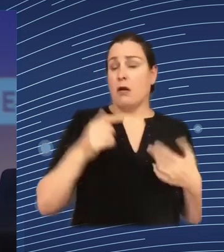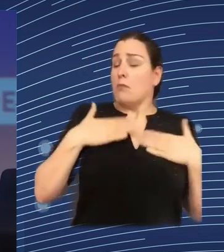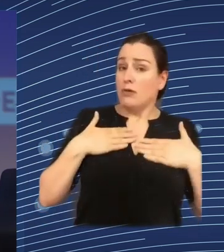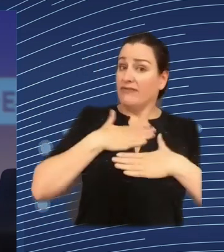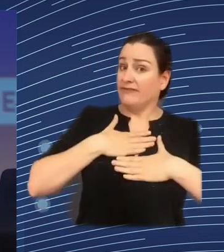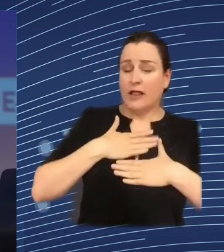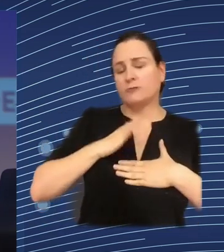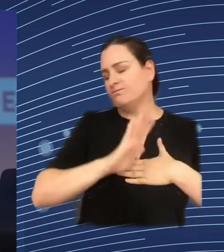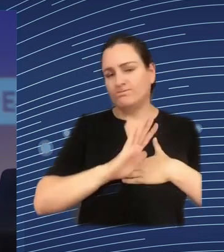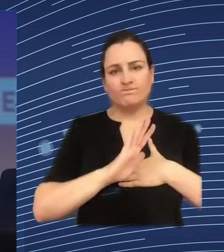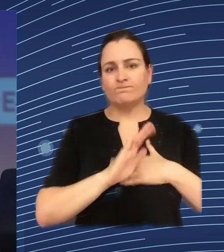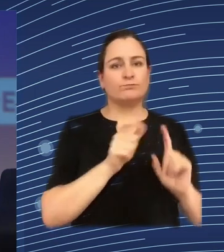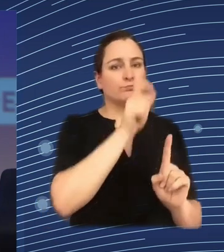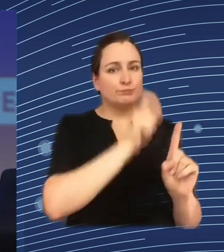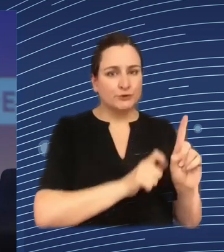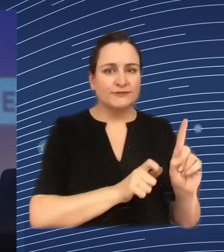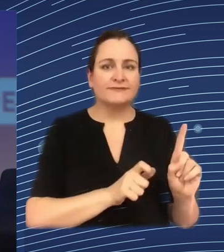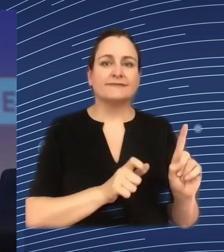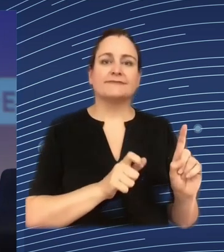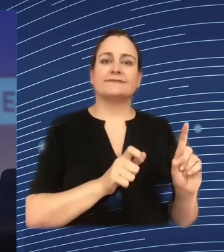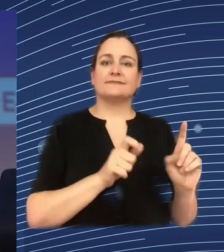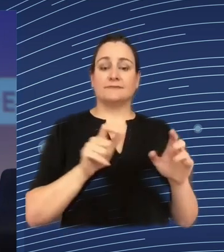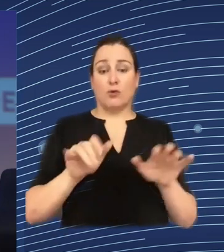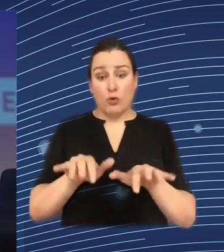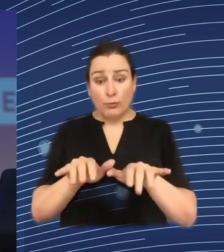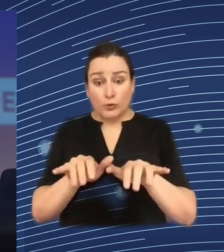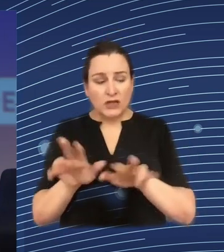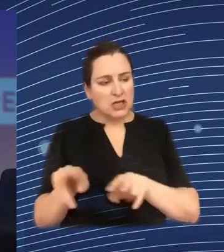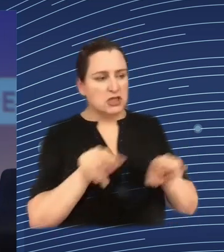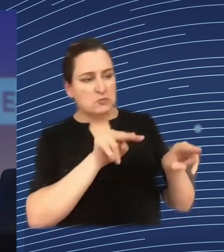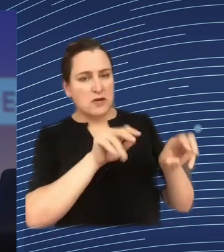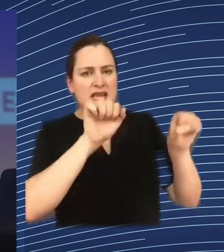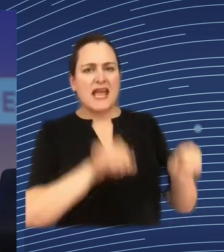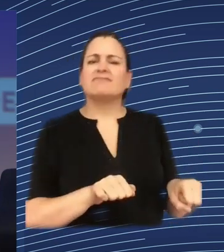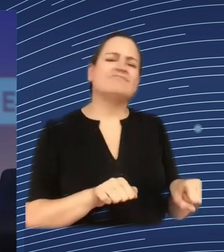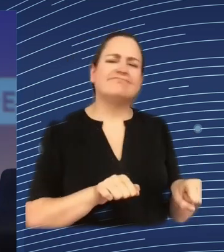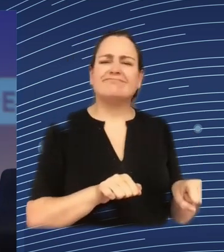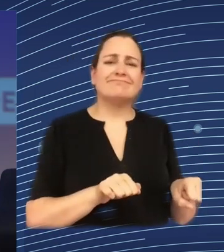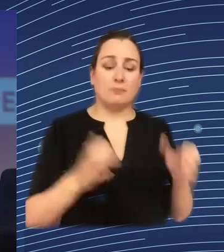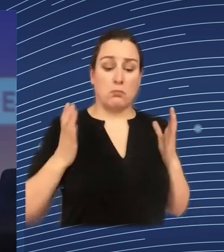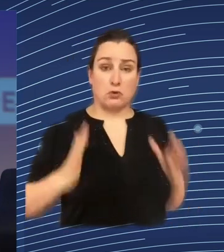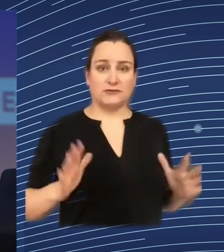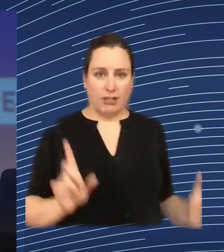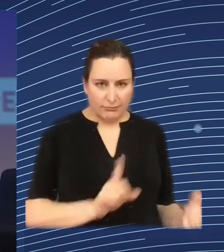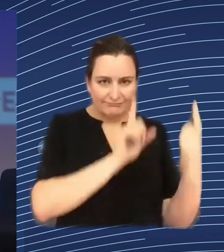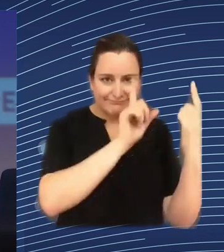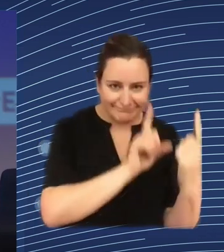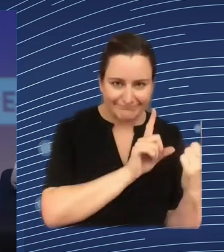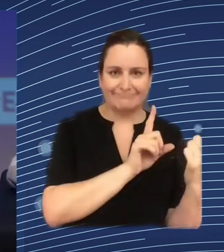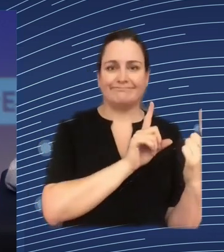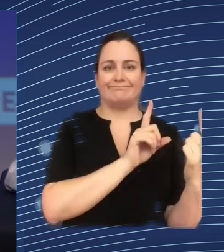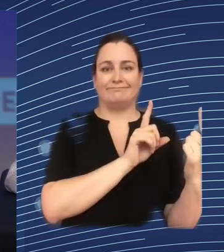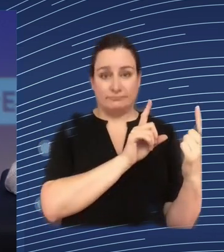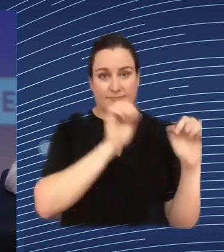objective assessment basis for individual feedback and personal decisions in the